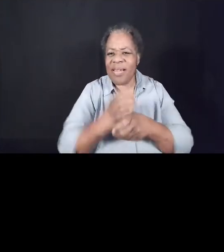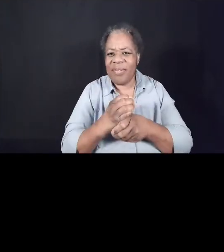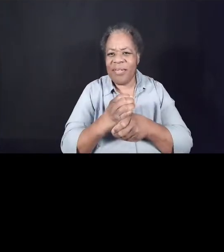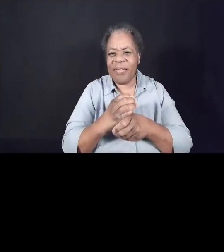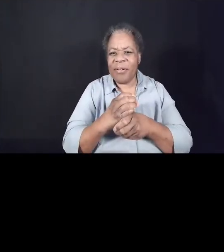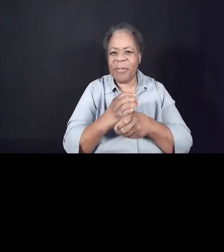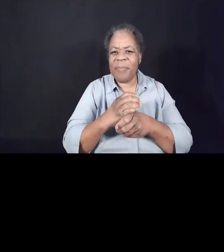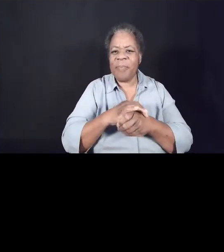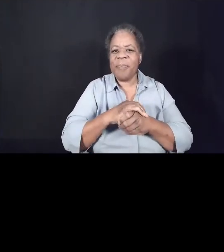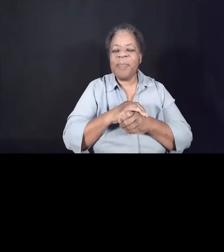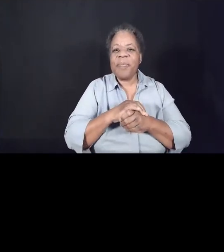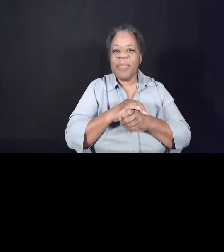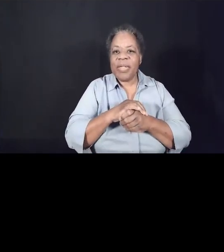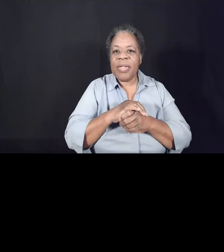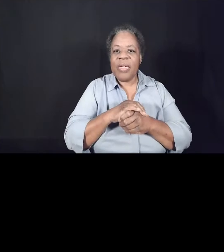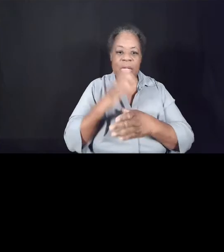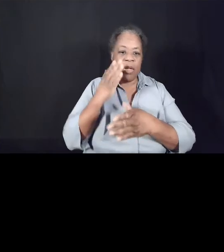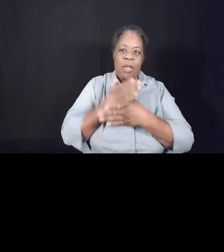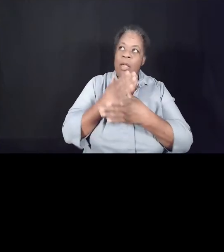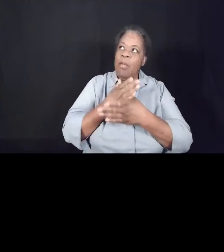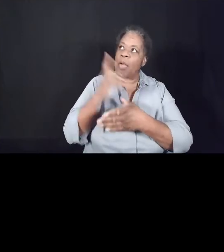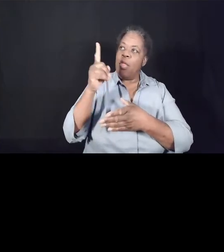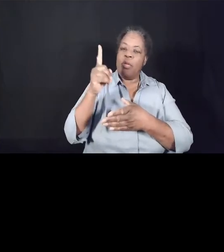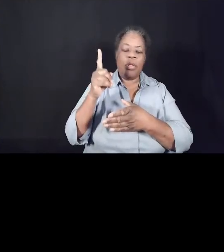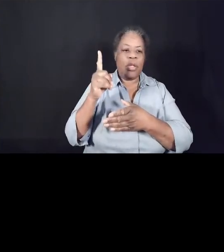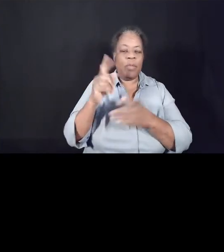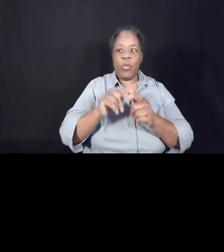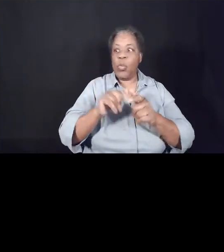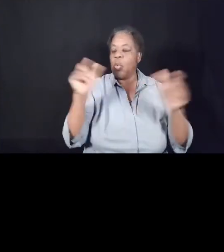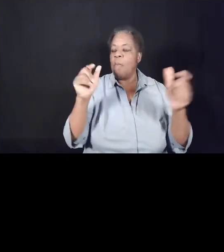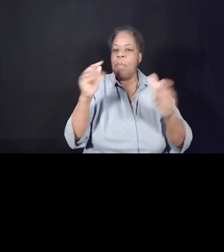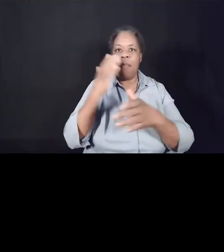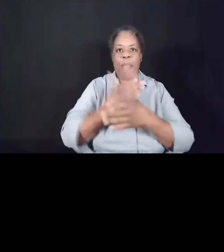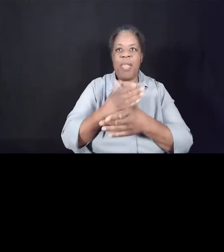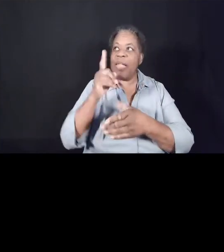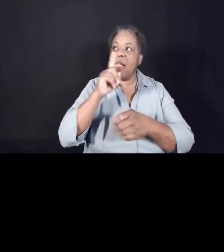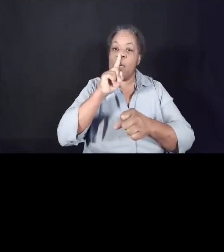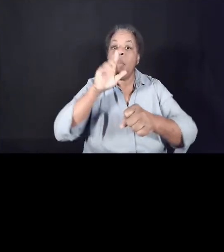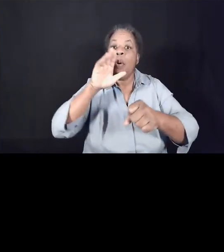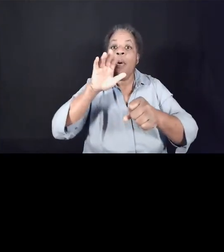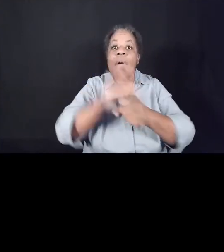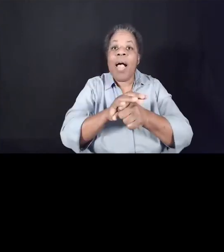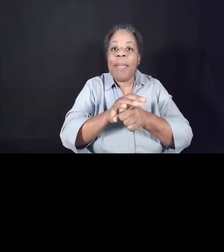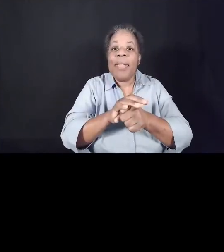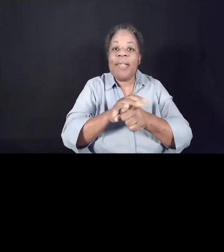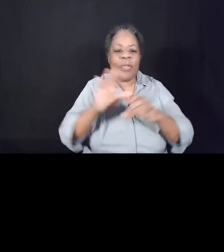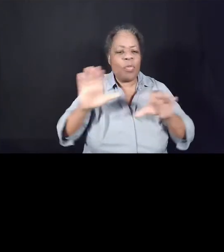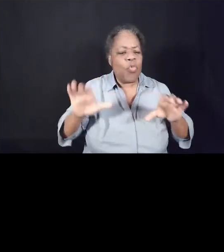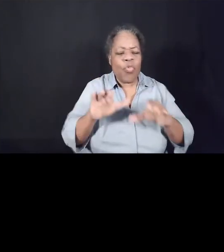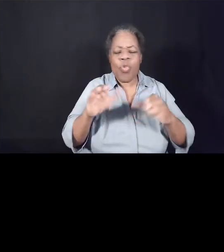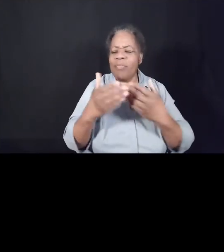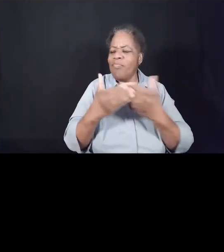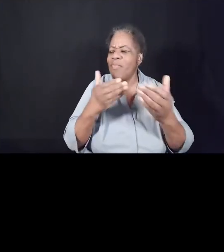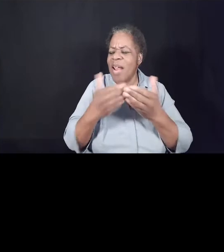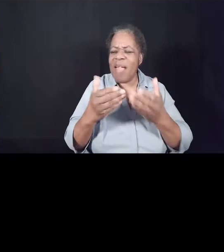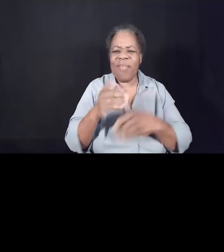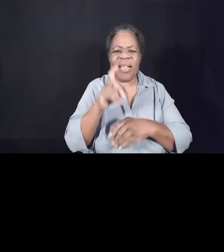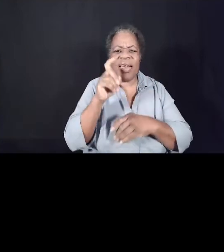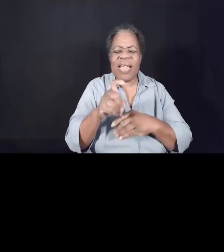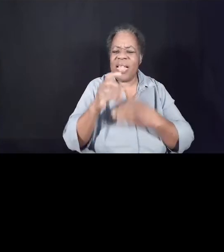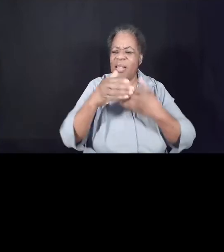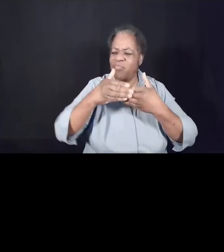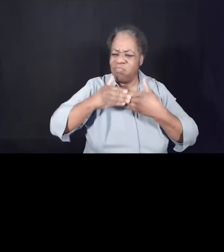It actually bothers God so much that God promises to do whatever it takes for as long as it takes